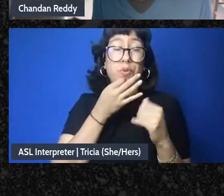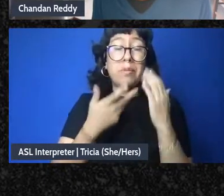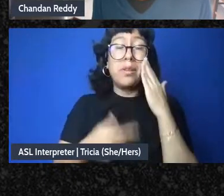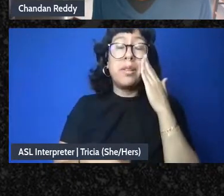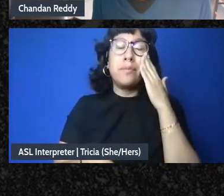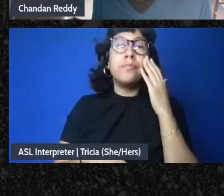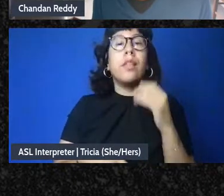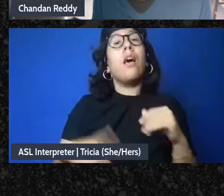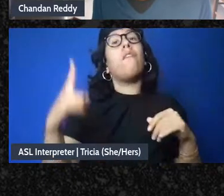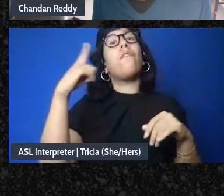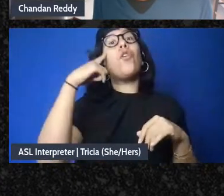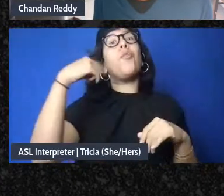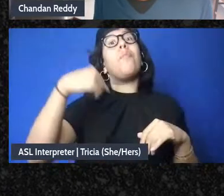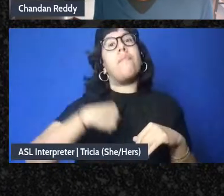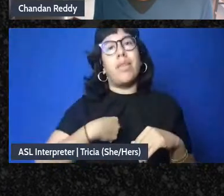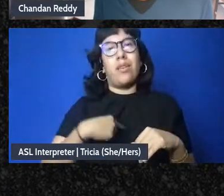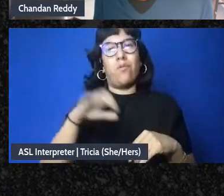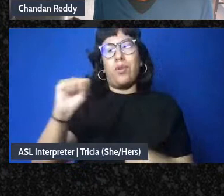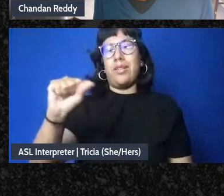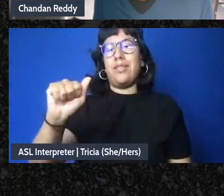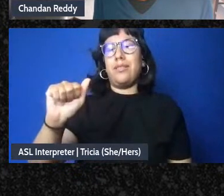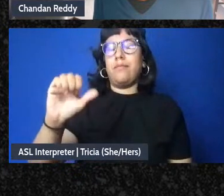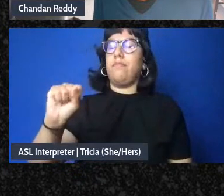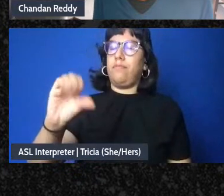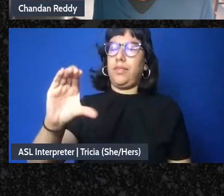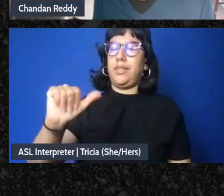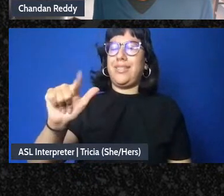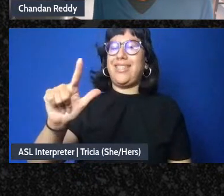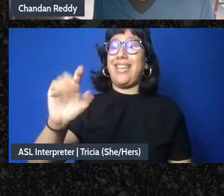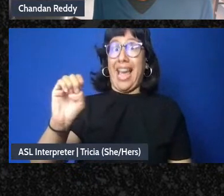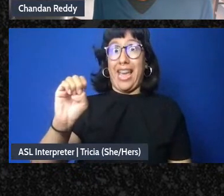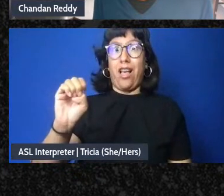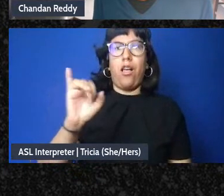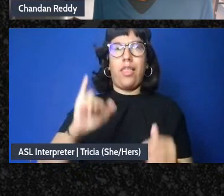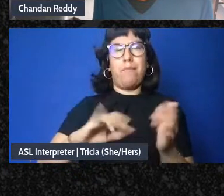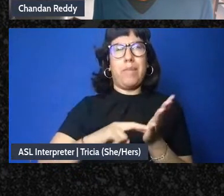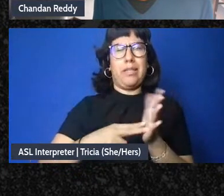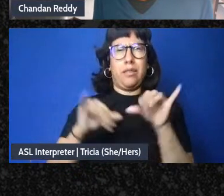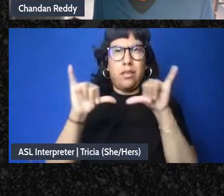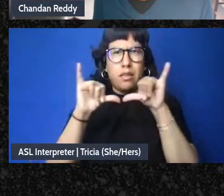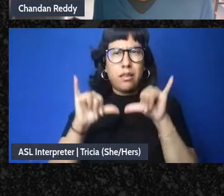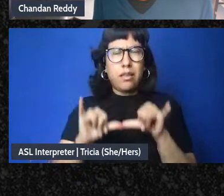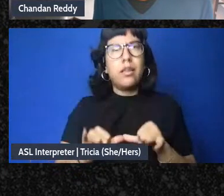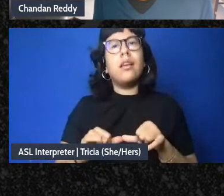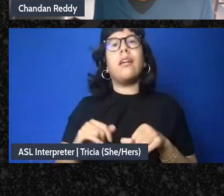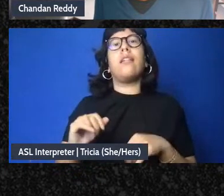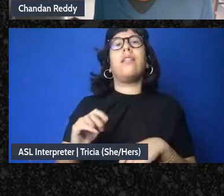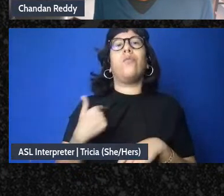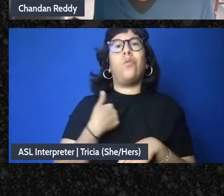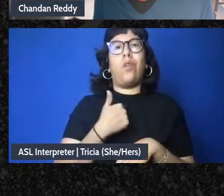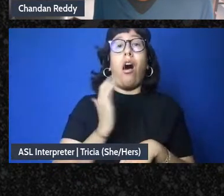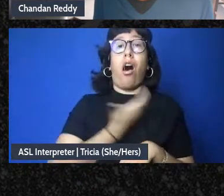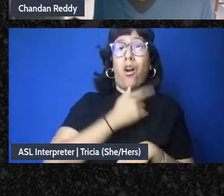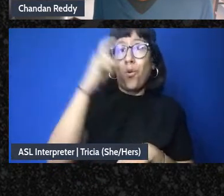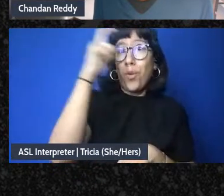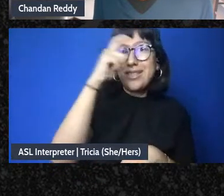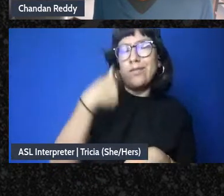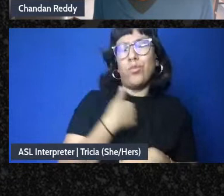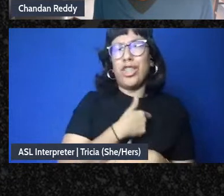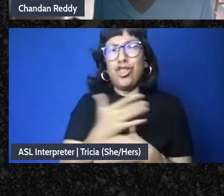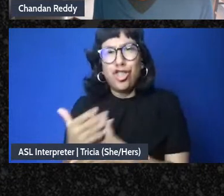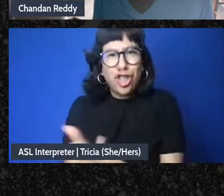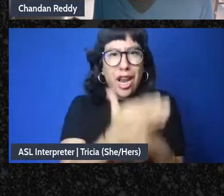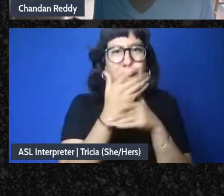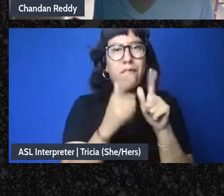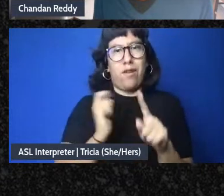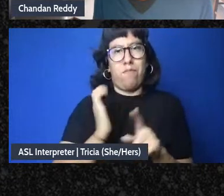me what scale really means is when we share the wisdom we're learning from our experiments and we